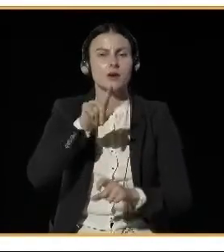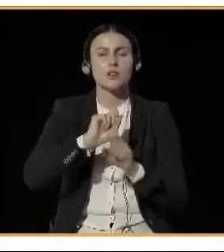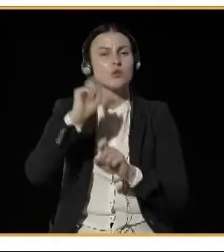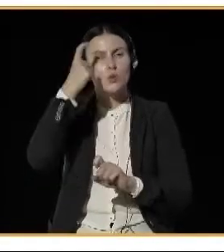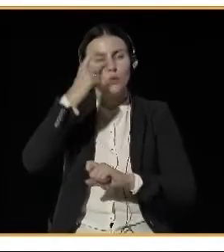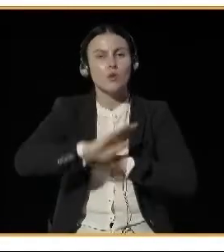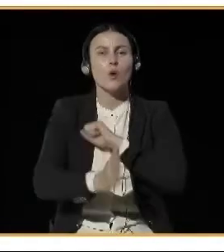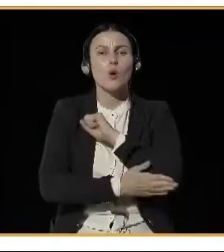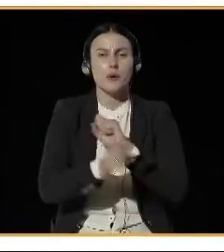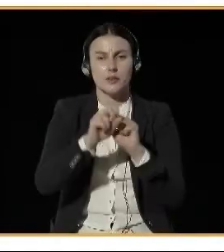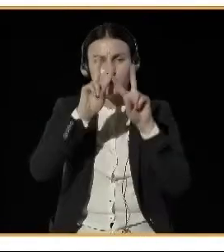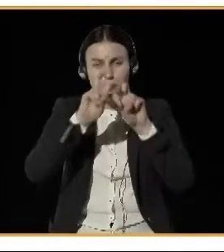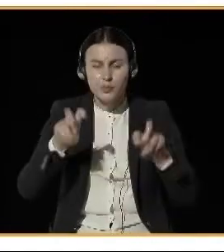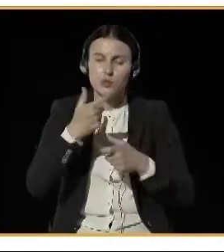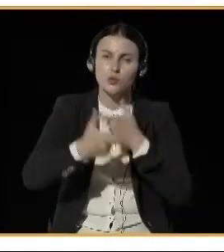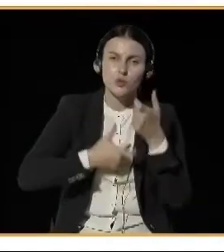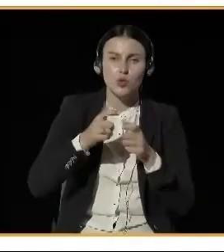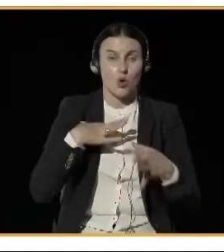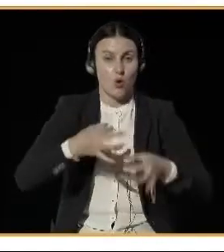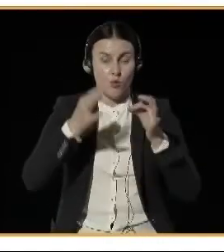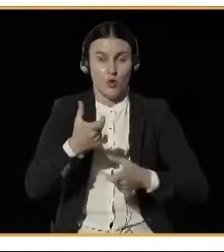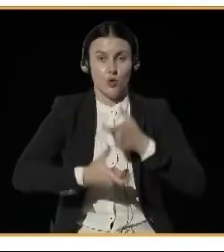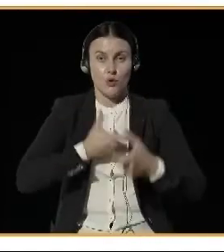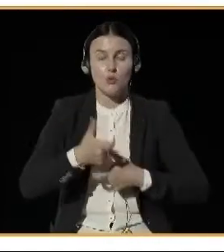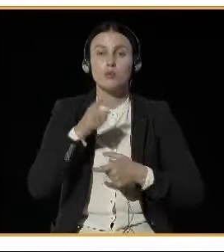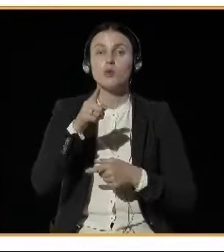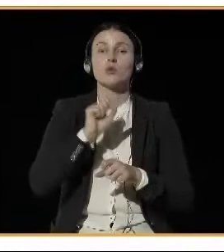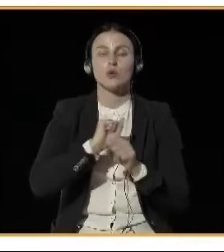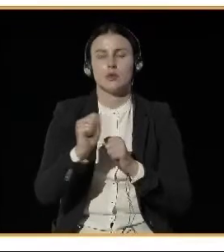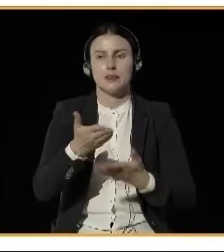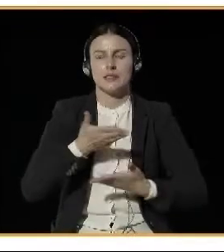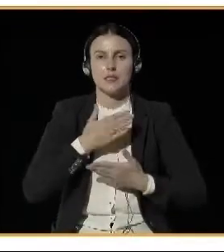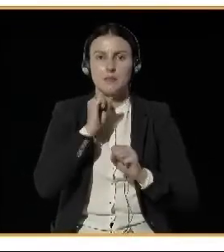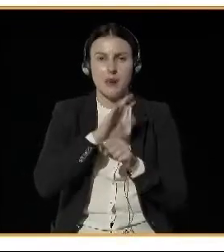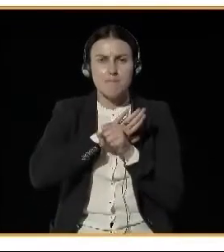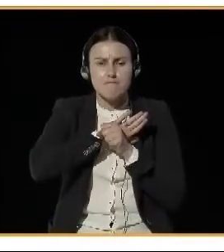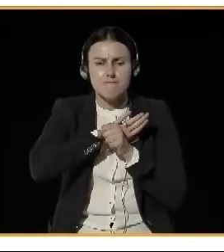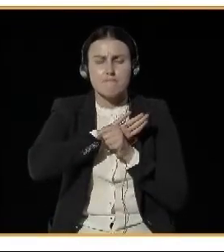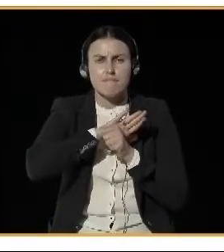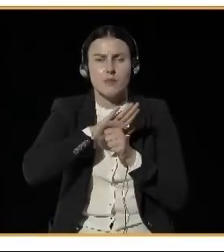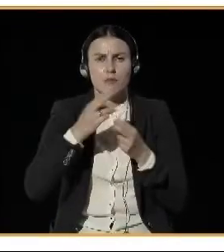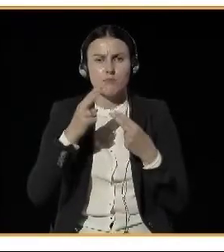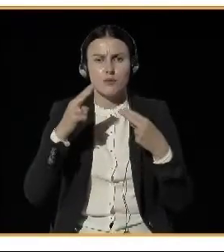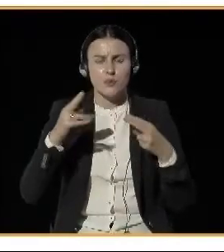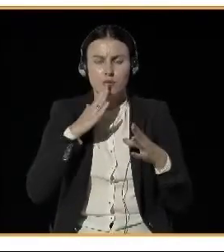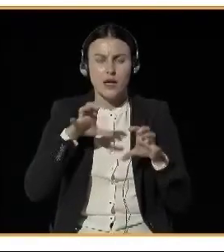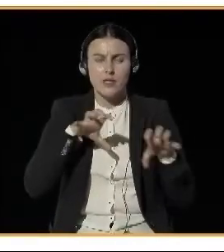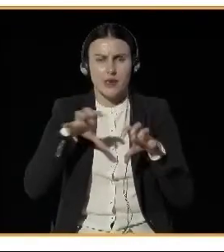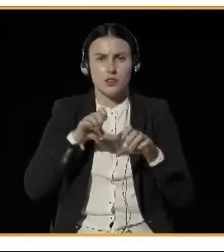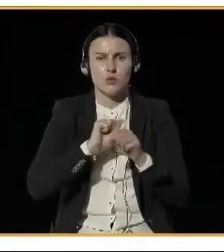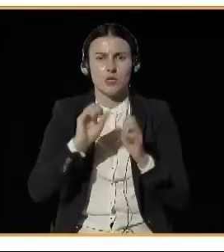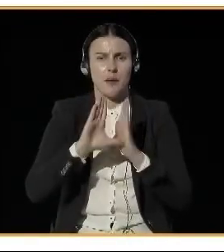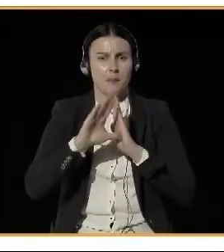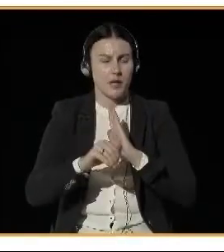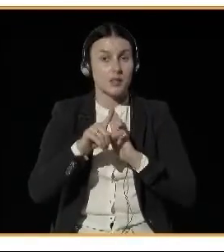mainly doing is to increase urban density, to lessen the travel distances, improve